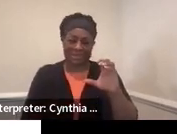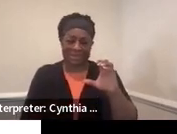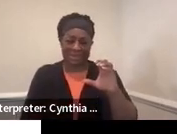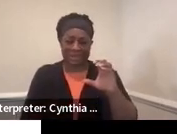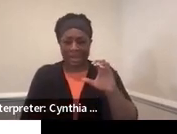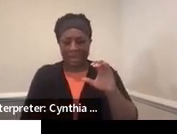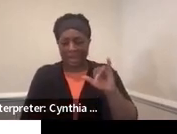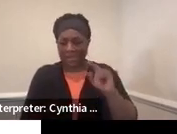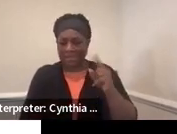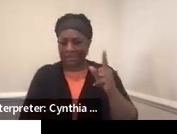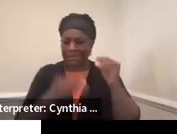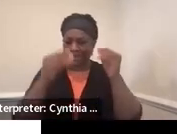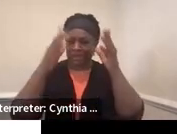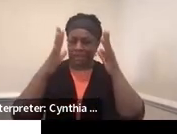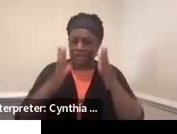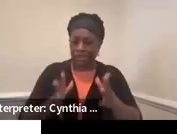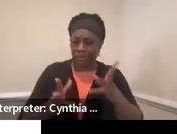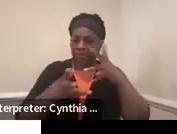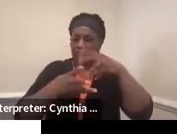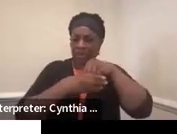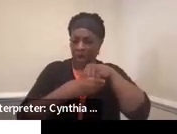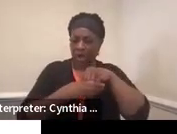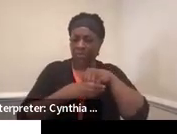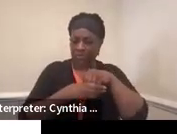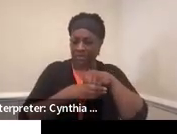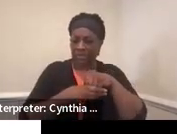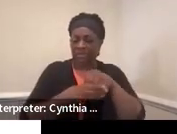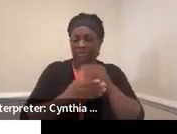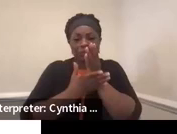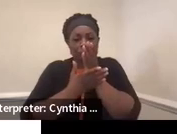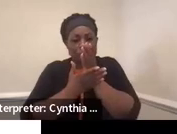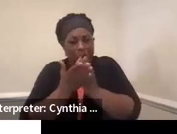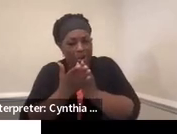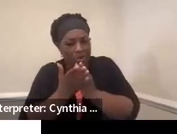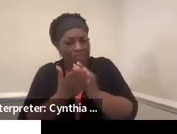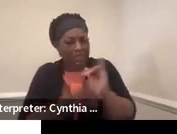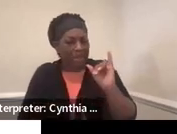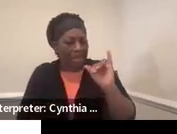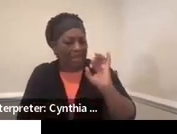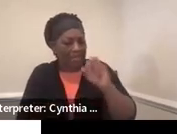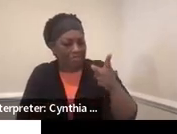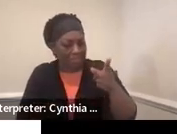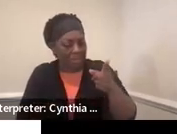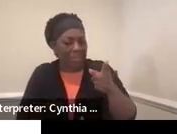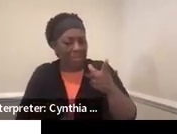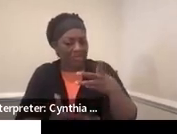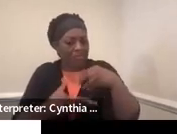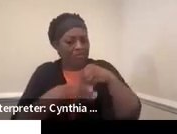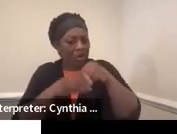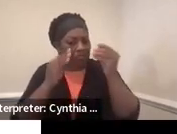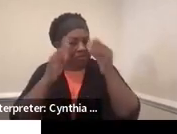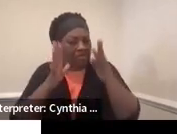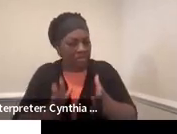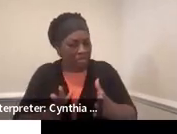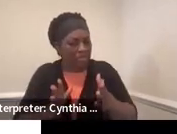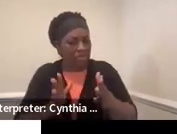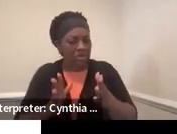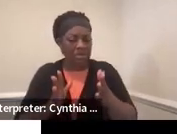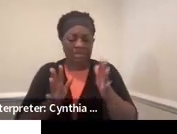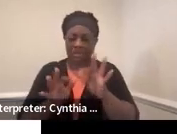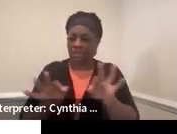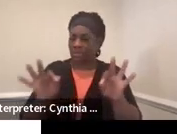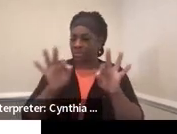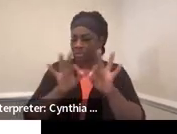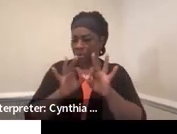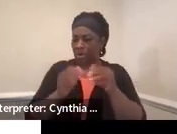actual IEP meeting. That is part of the IEP team. Making sure as well, because we have to do